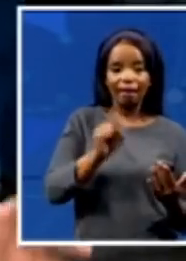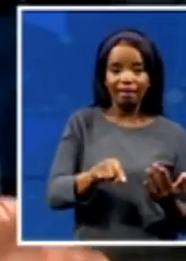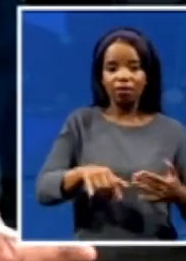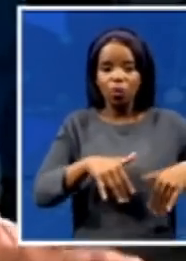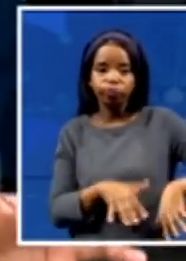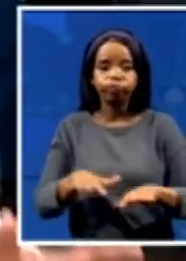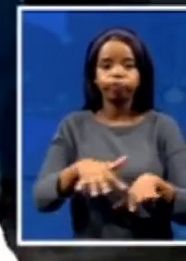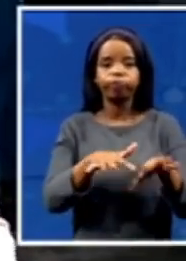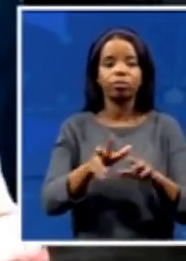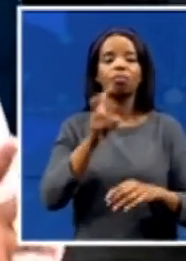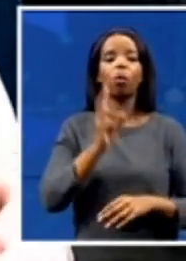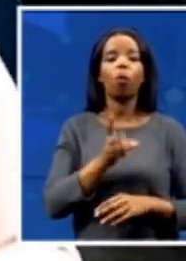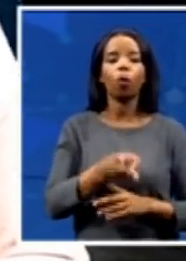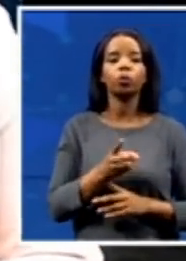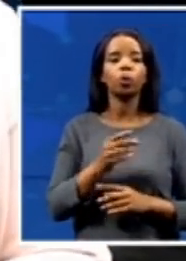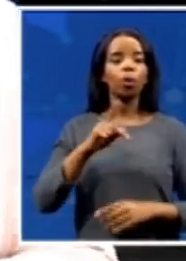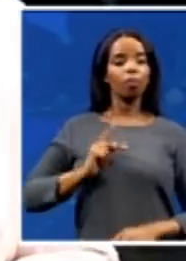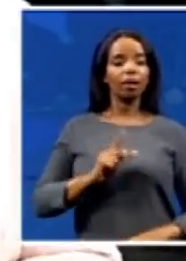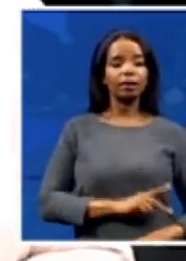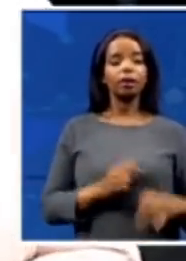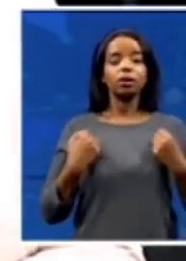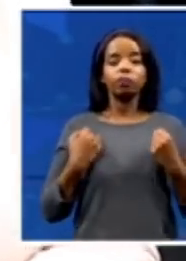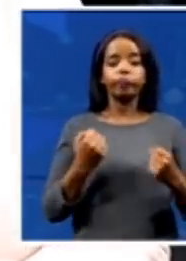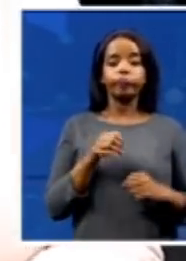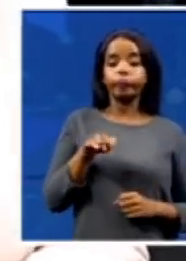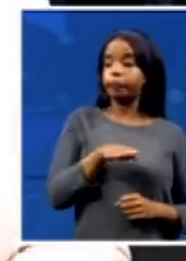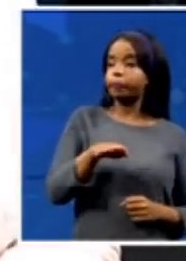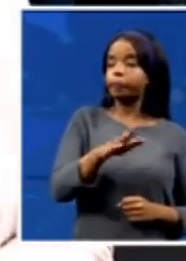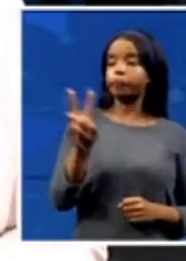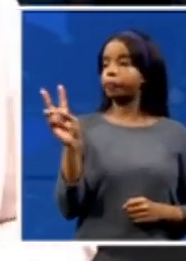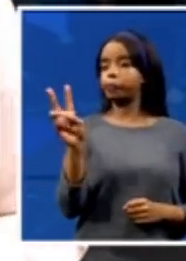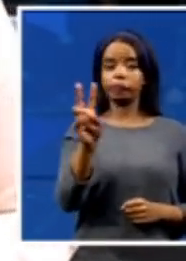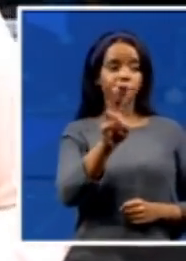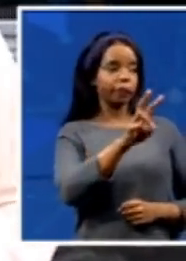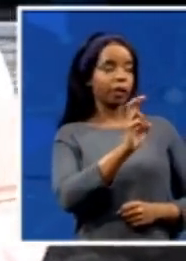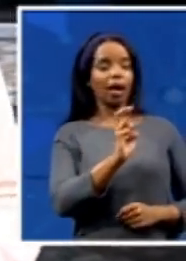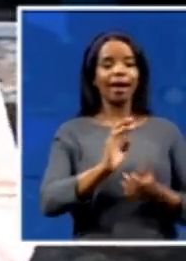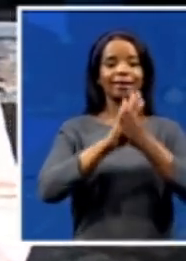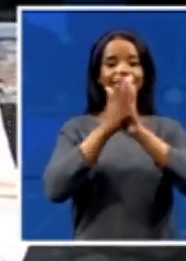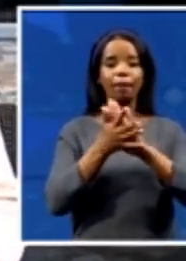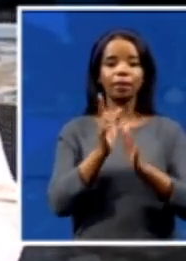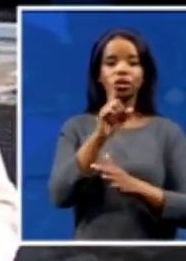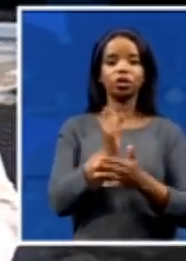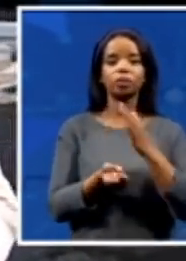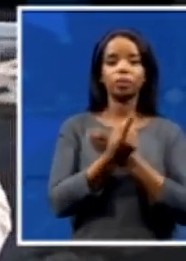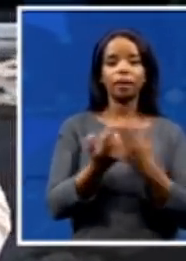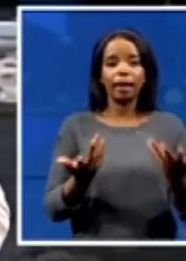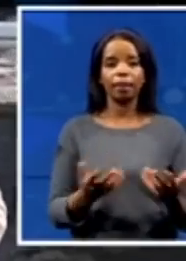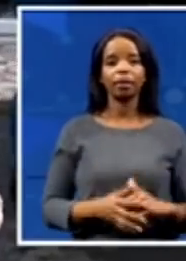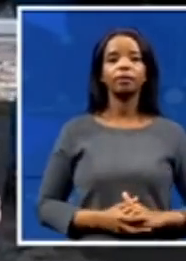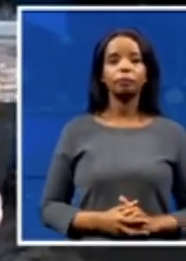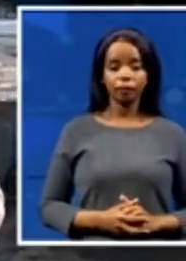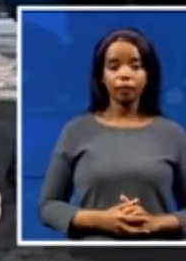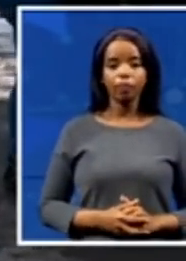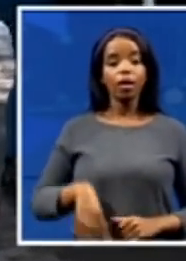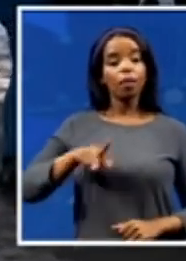of this damage. The president is expected to arrive here at about half past nine. We are